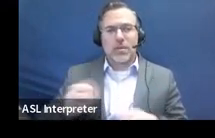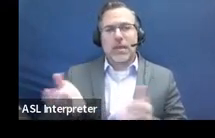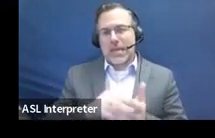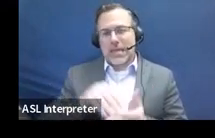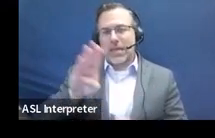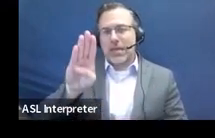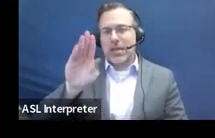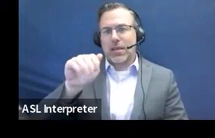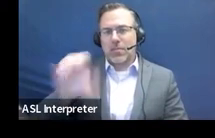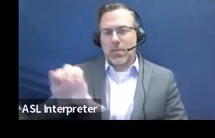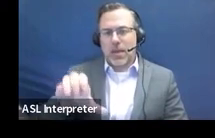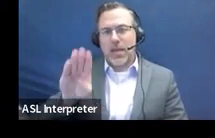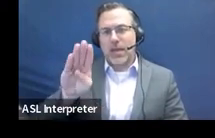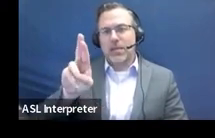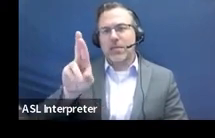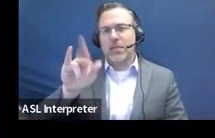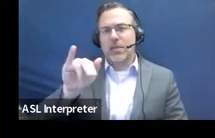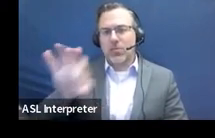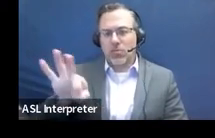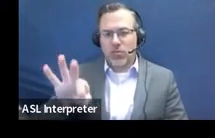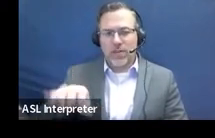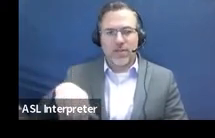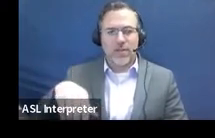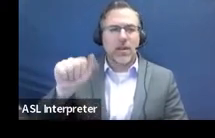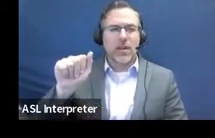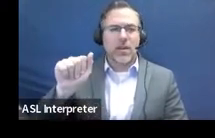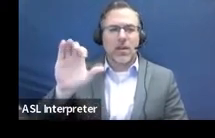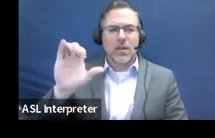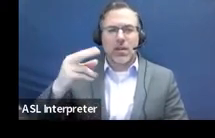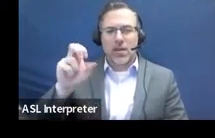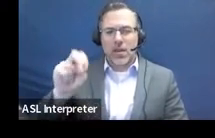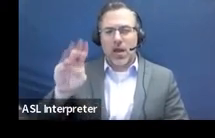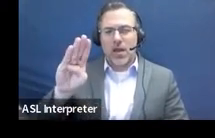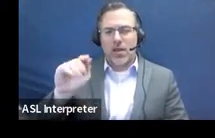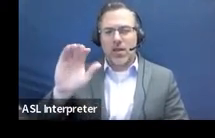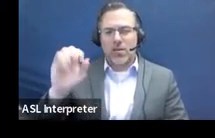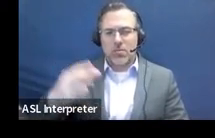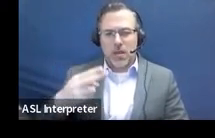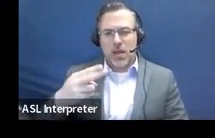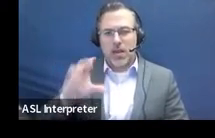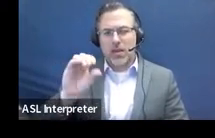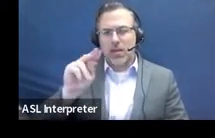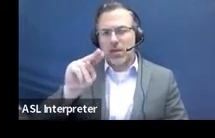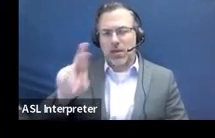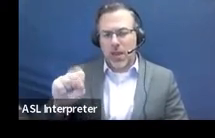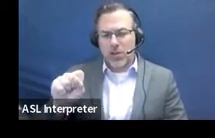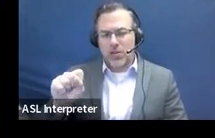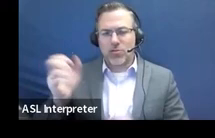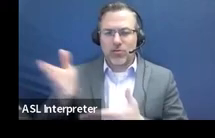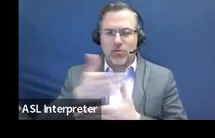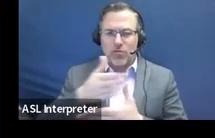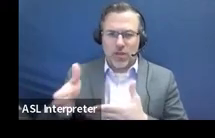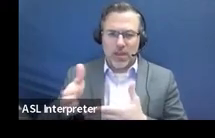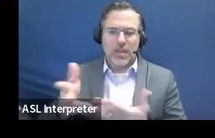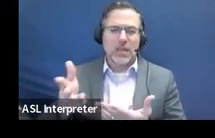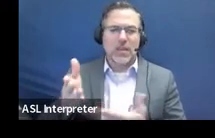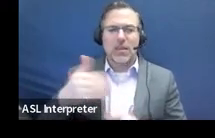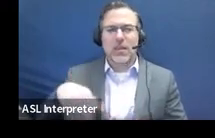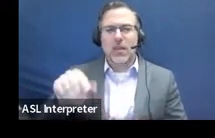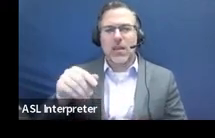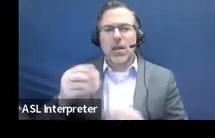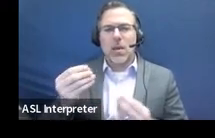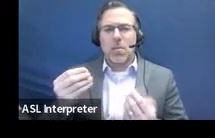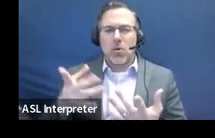brief, the Aachenbach-Connor's rating scales, multi-dimensional anxiety scale for children, autism rating scales,